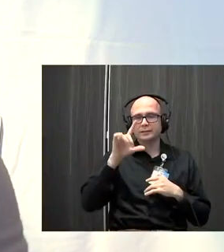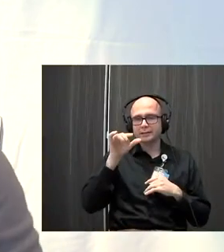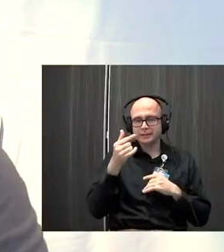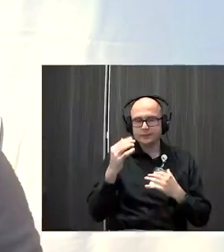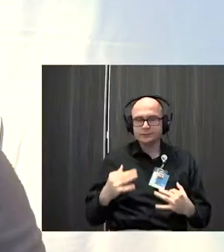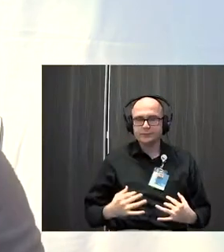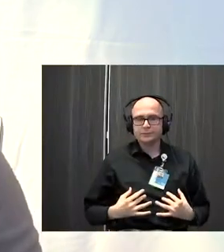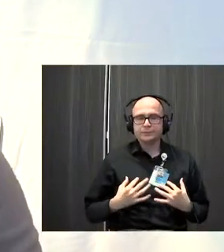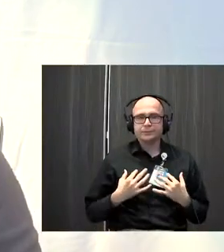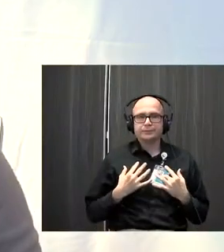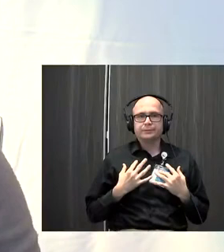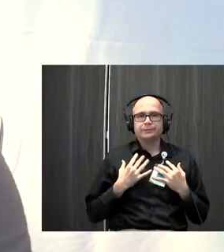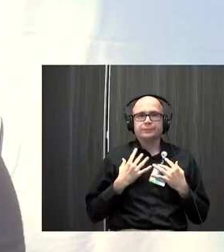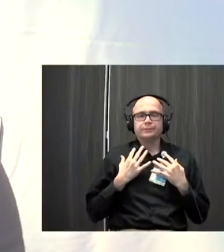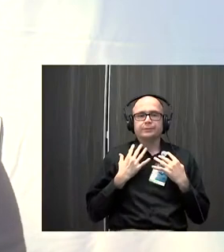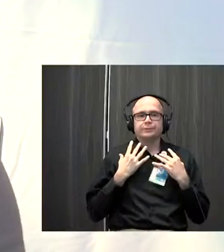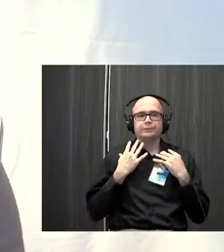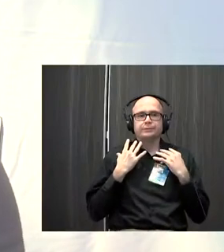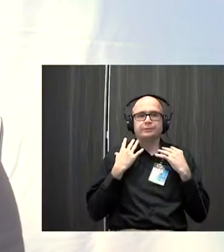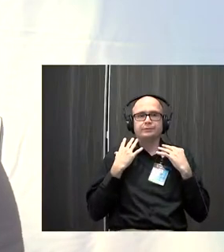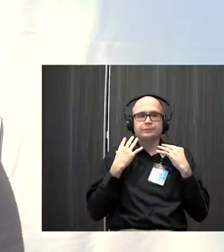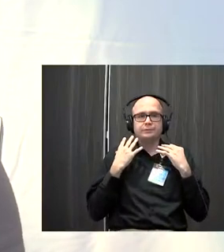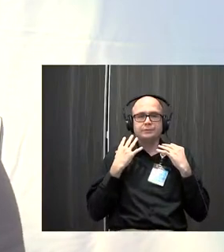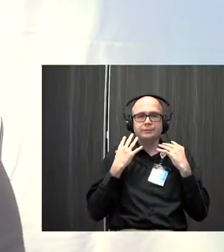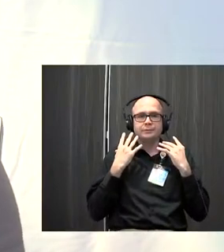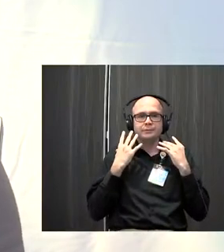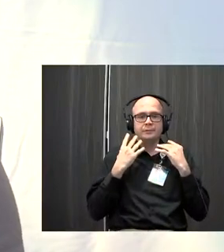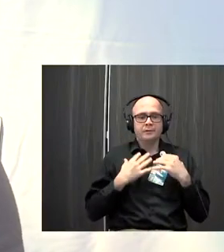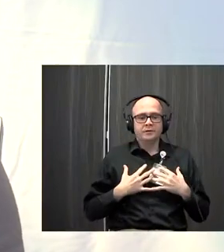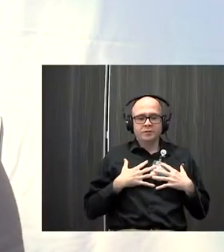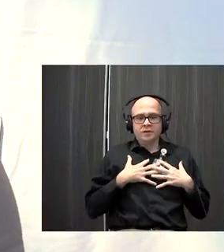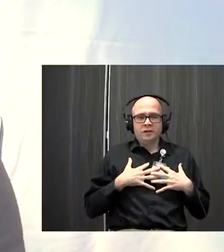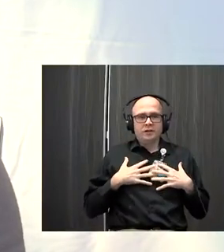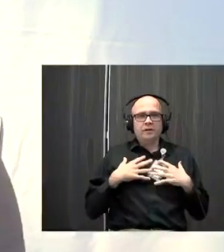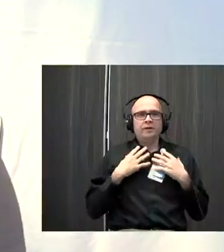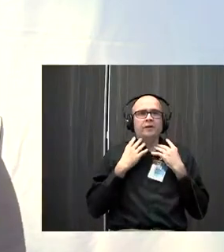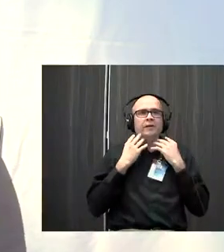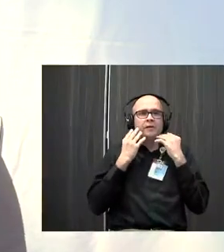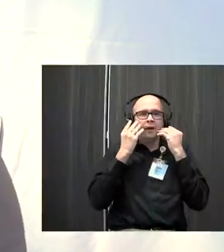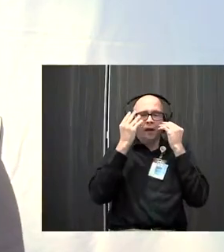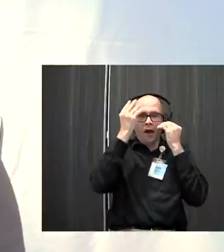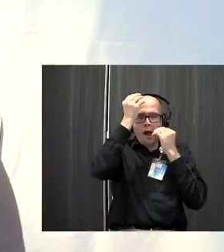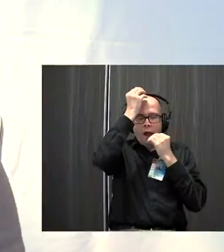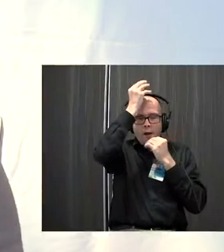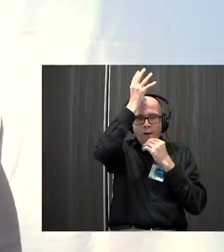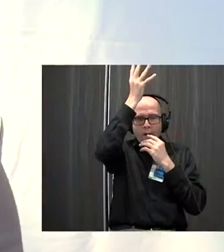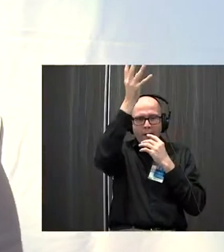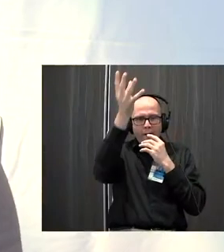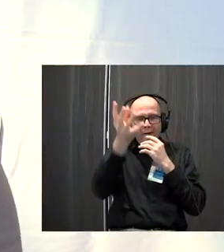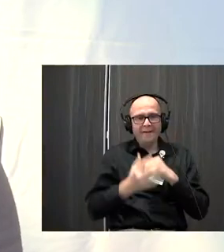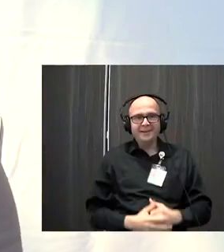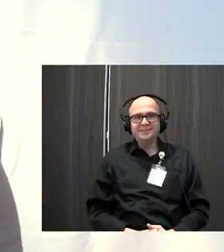and into your hips and your torso and your chest and your neck and out the top of your head.